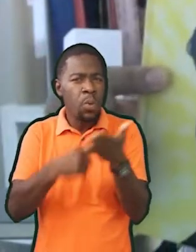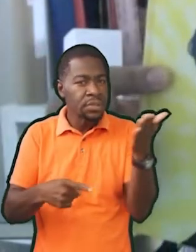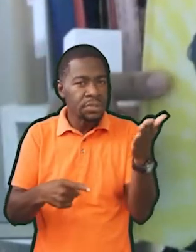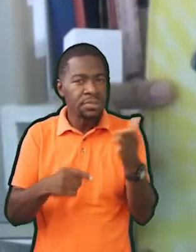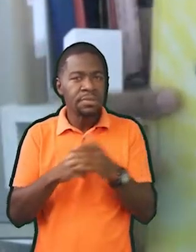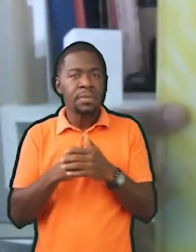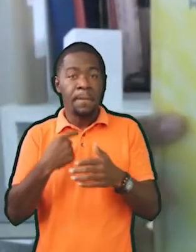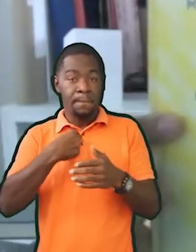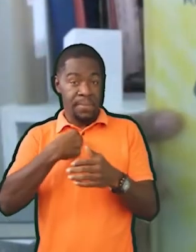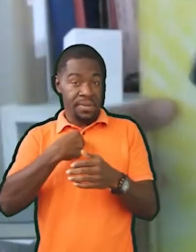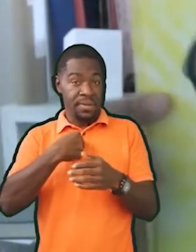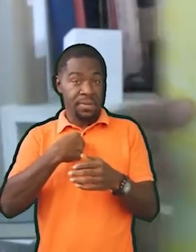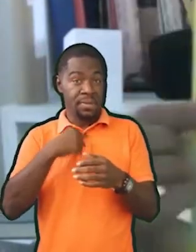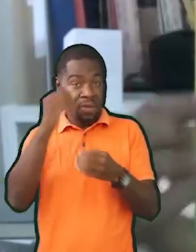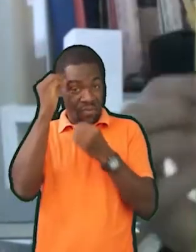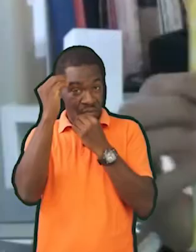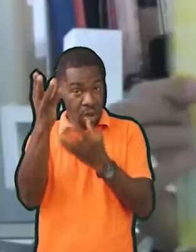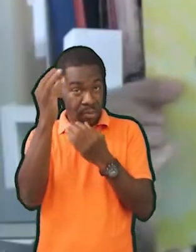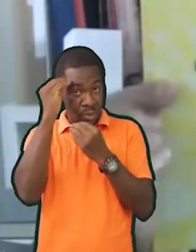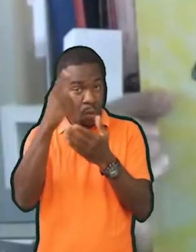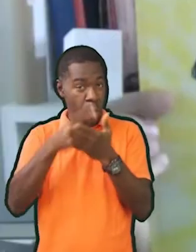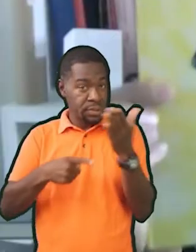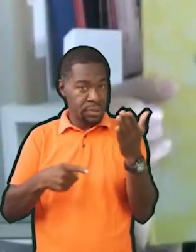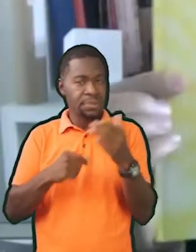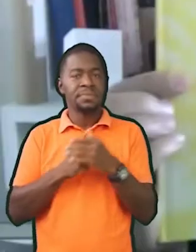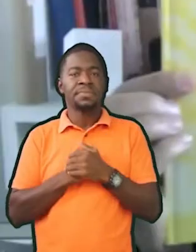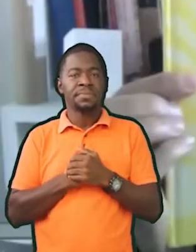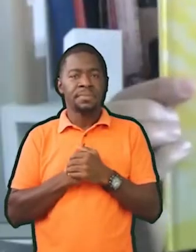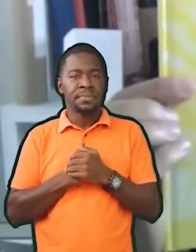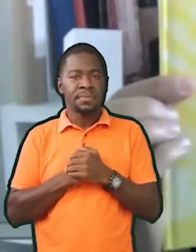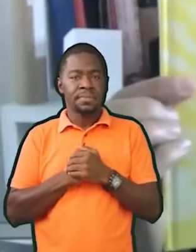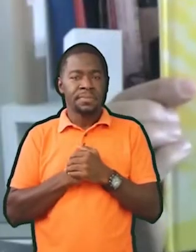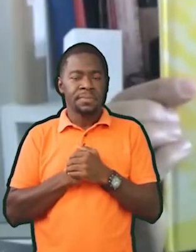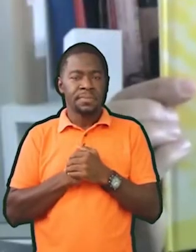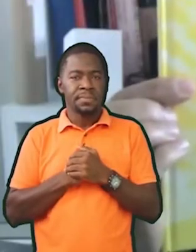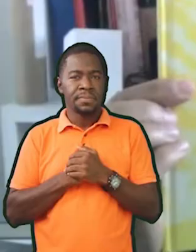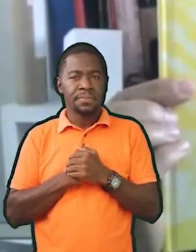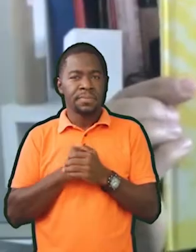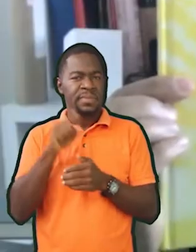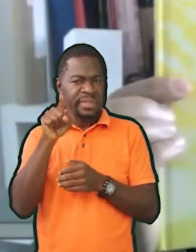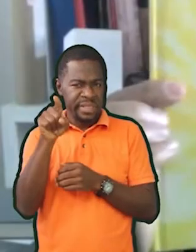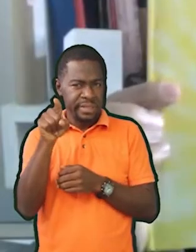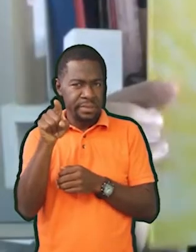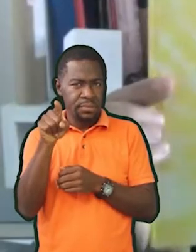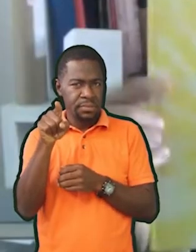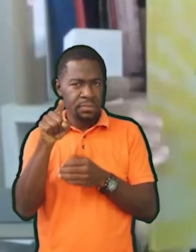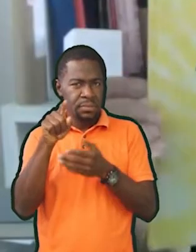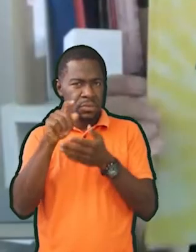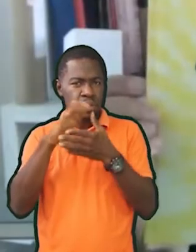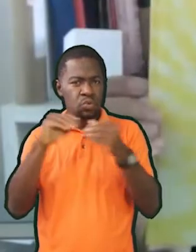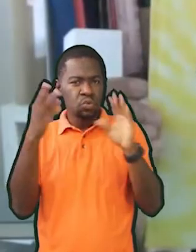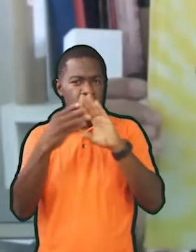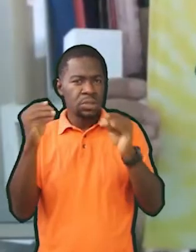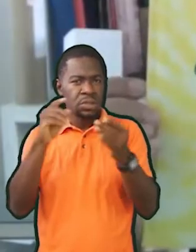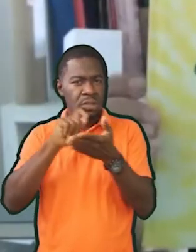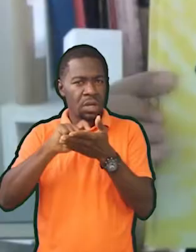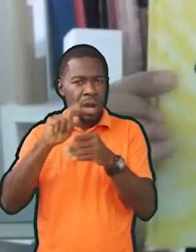So I should say that this is quite an autobiographical